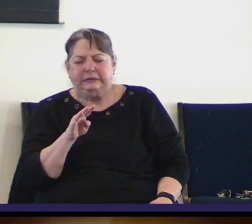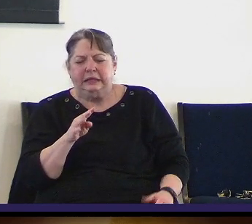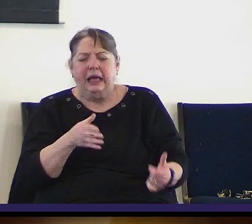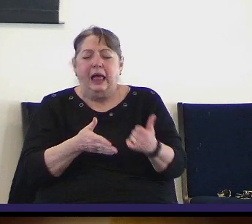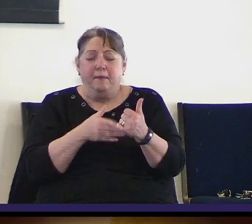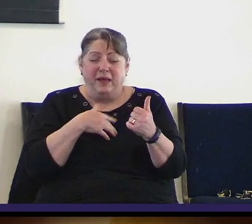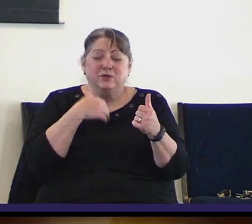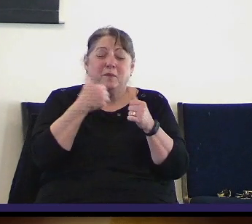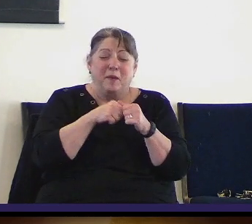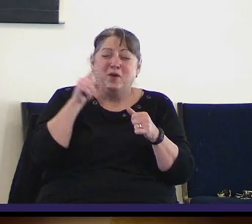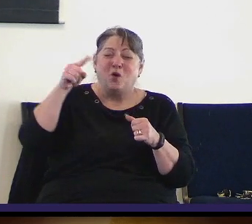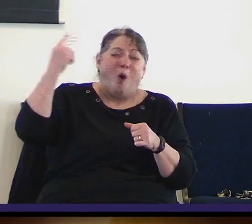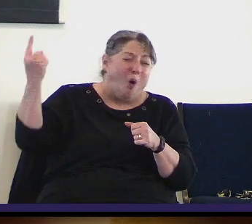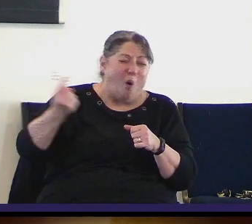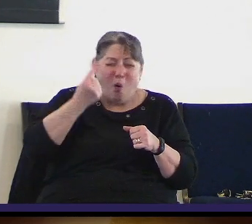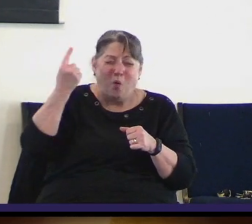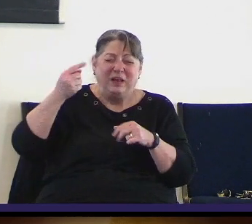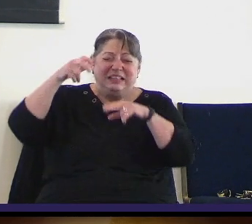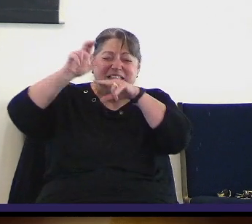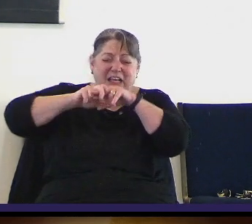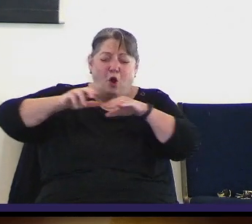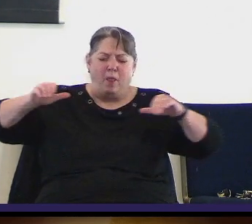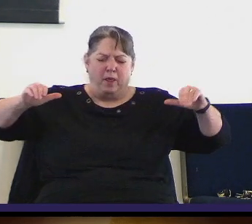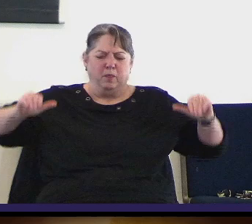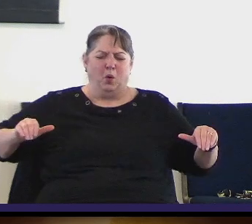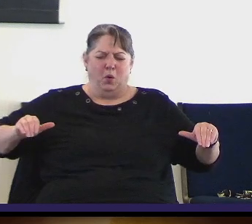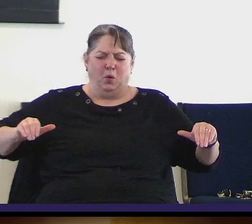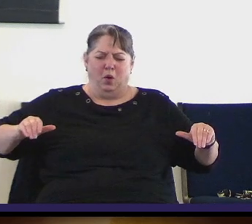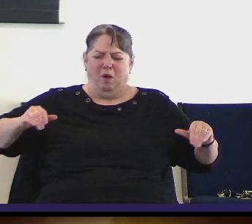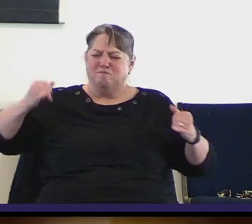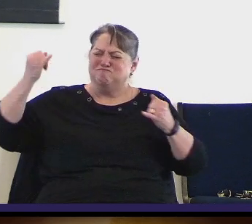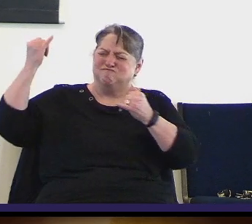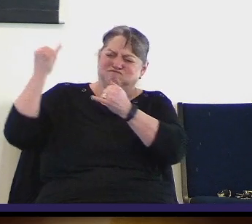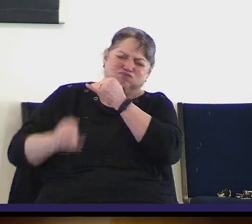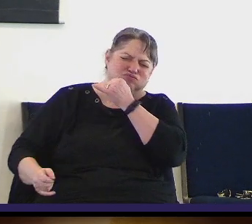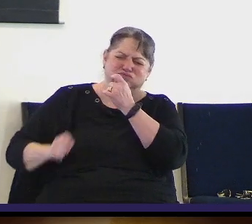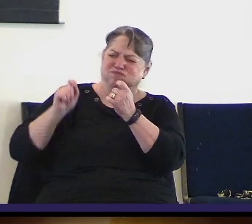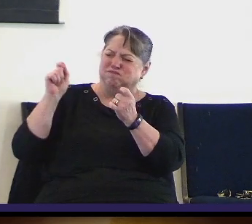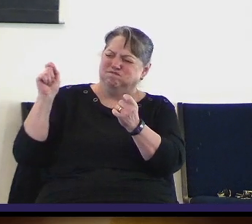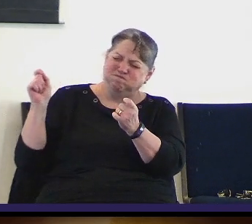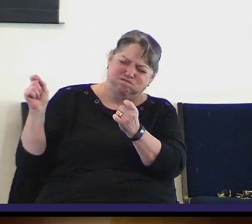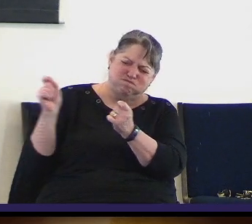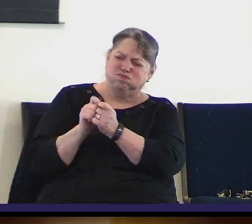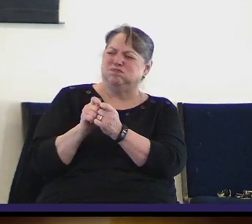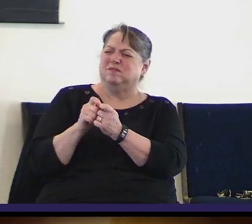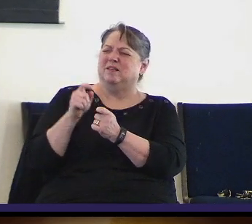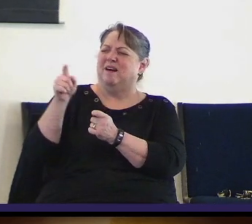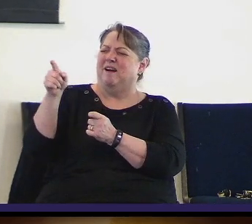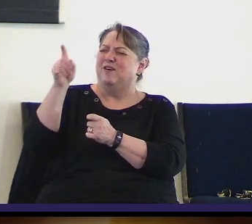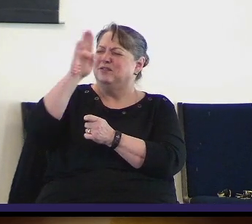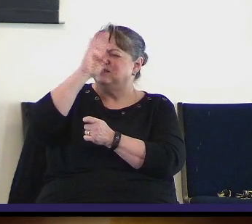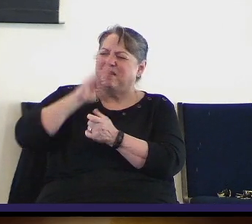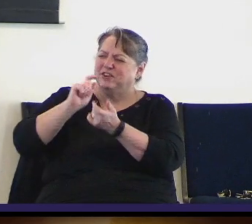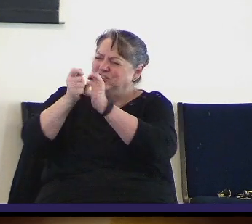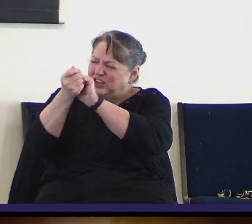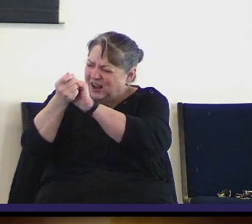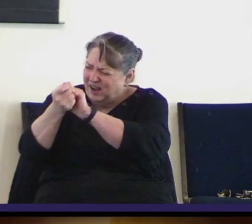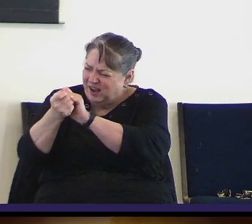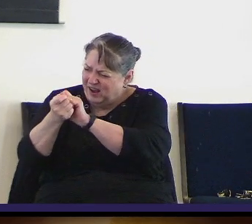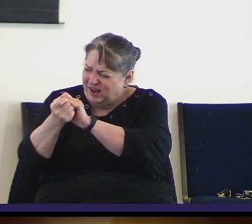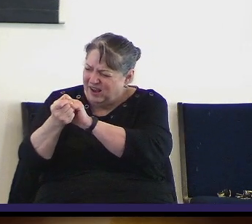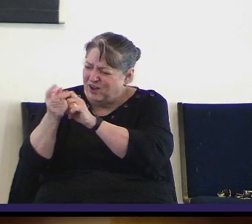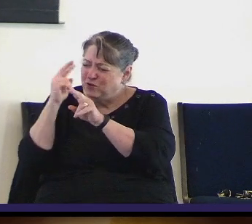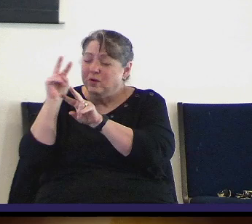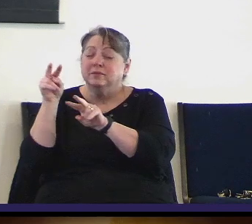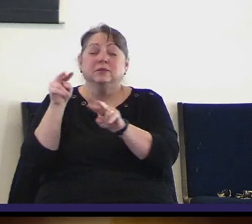and that you are the final word and the authority and that nothing that is going on in our world surprises you if